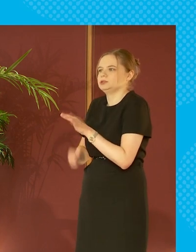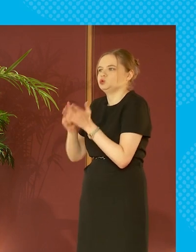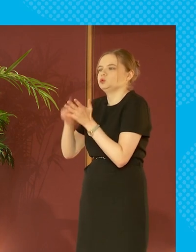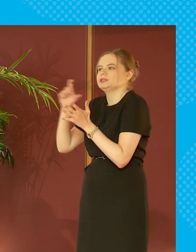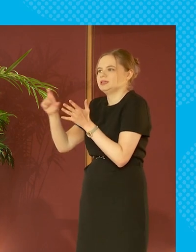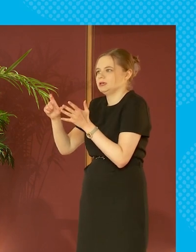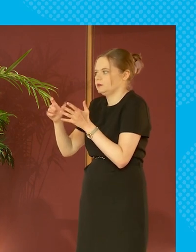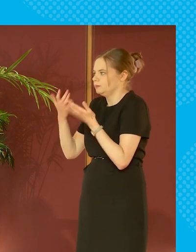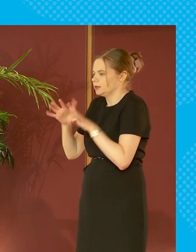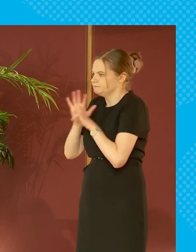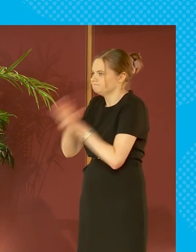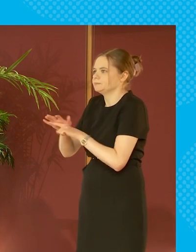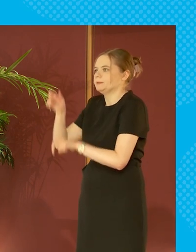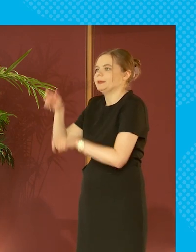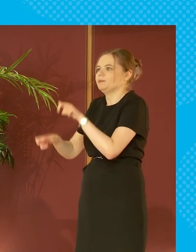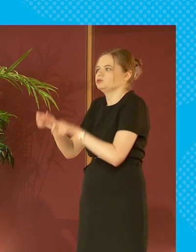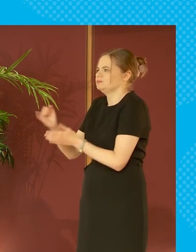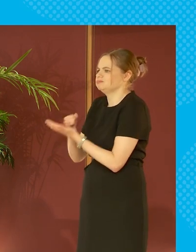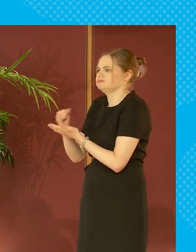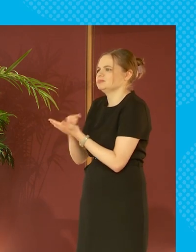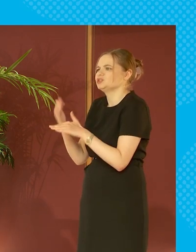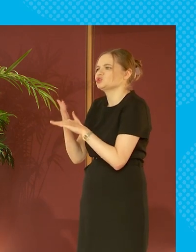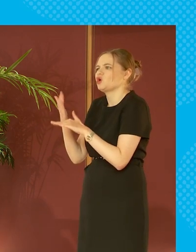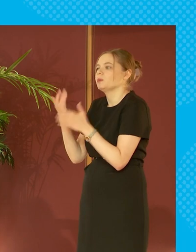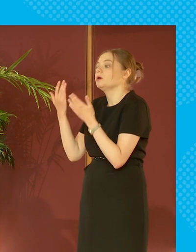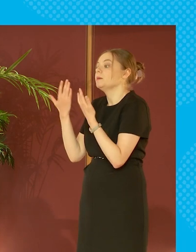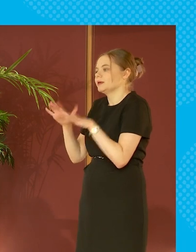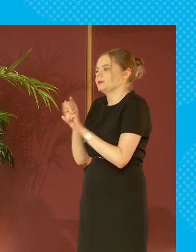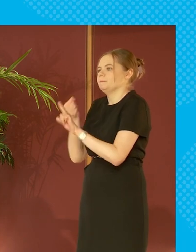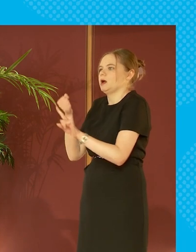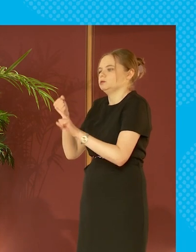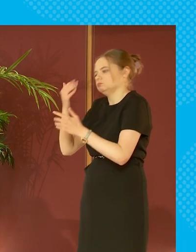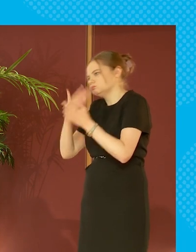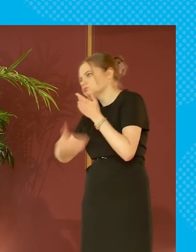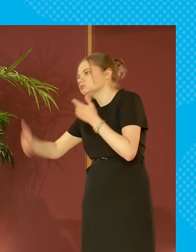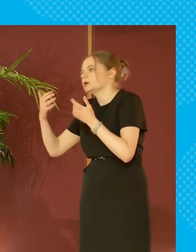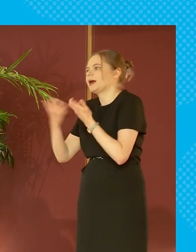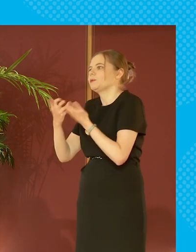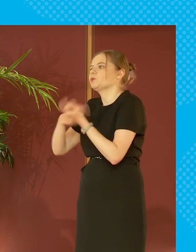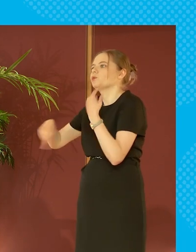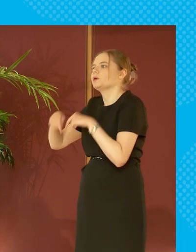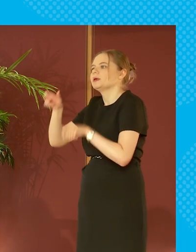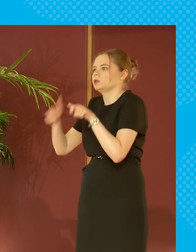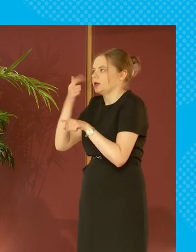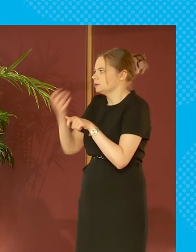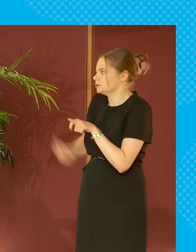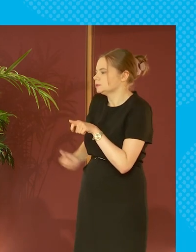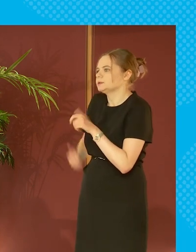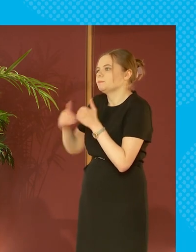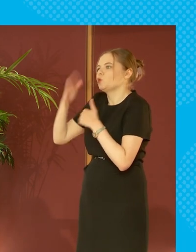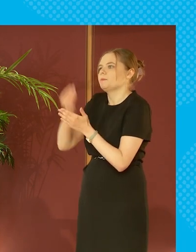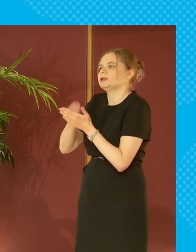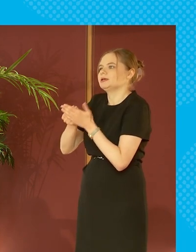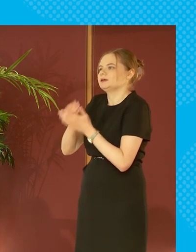people into rubbish jobs actually impacts on their long-term ability to make more money over